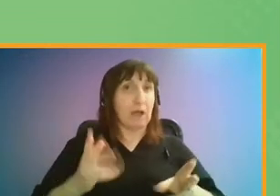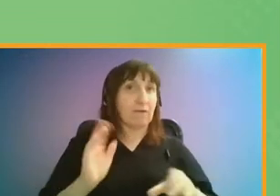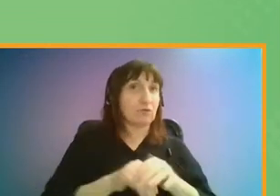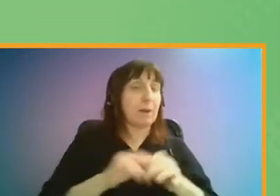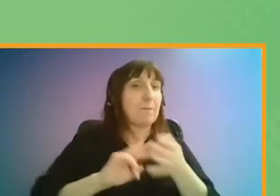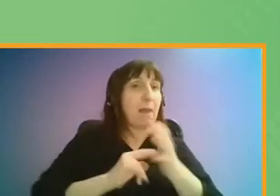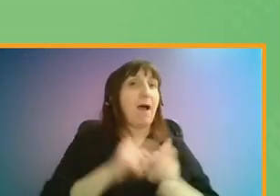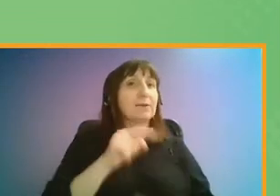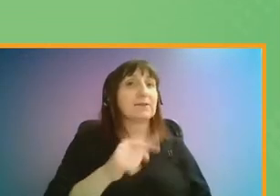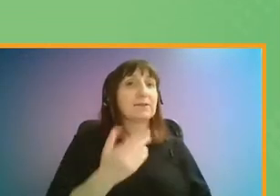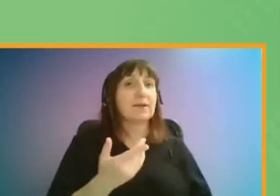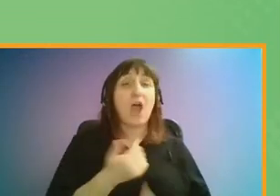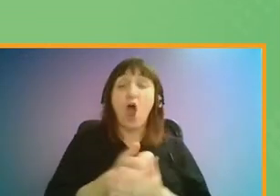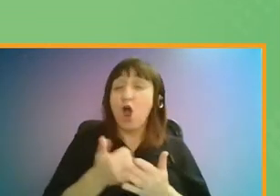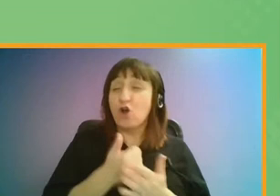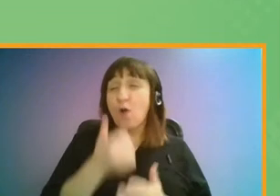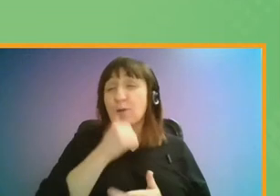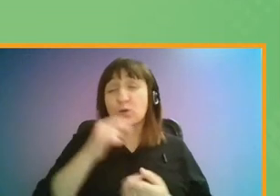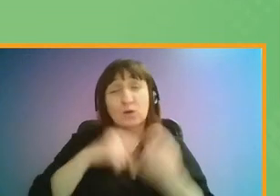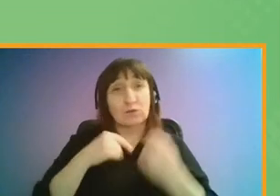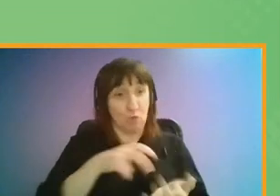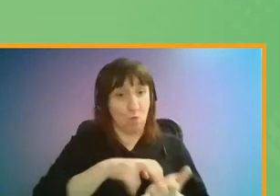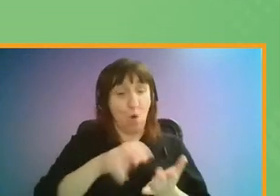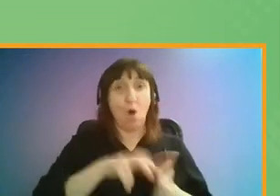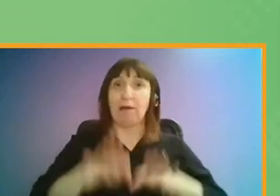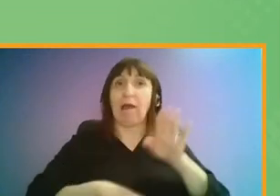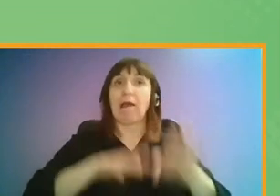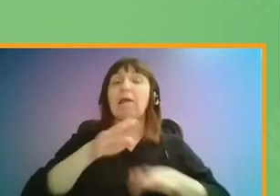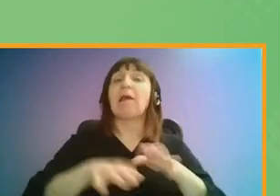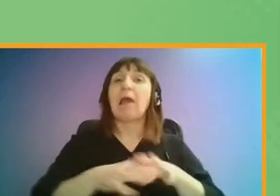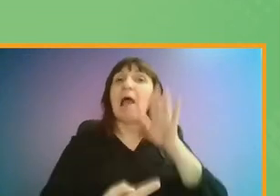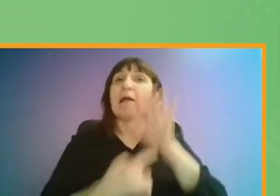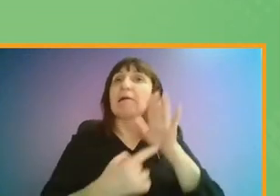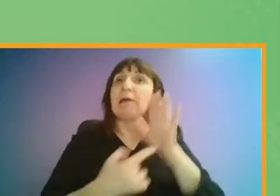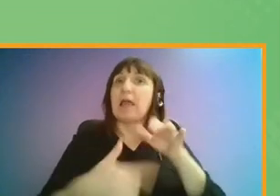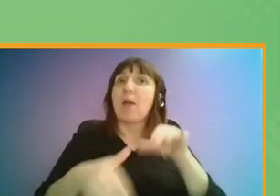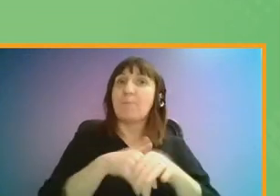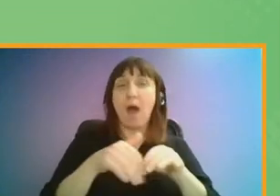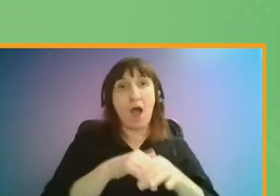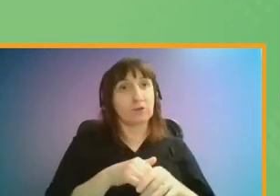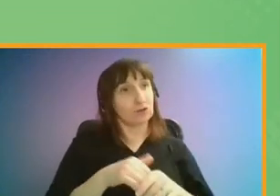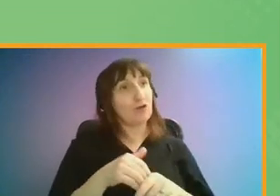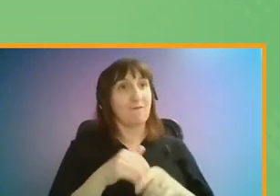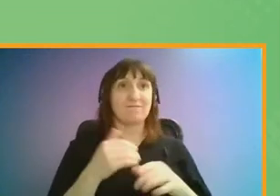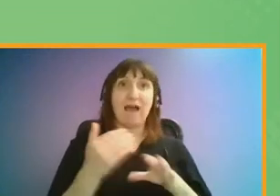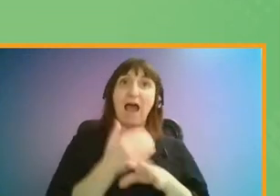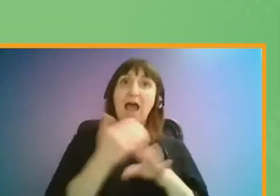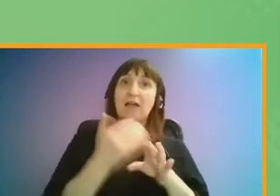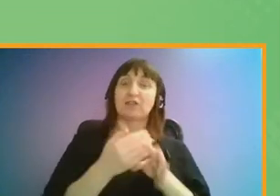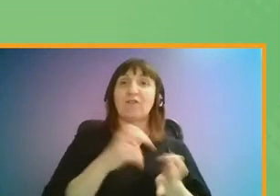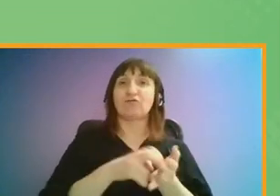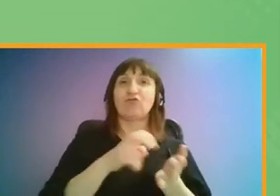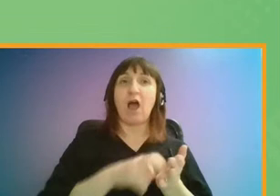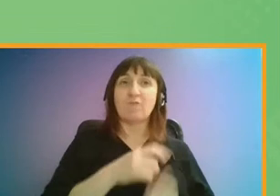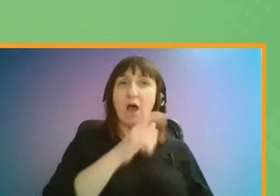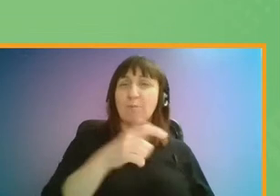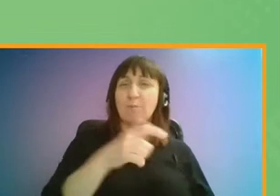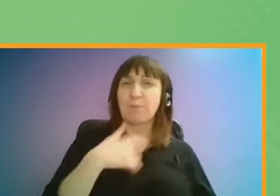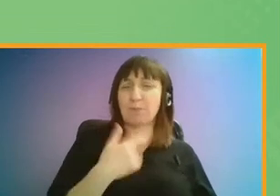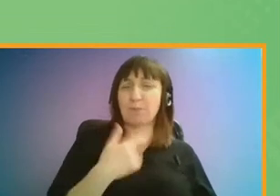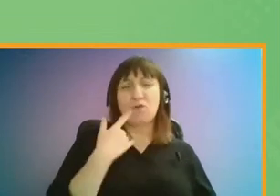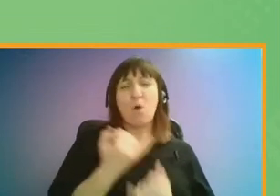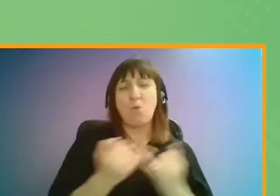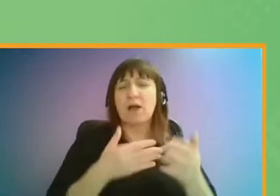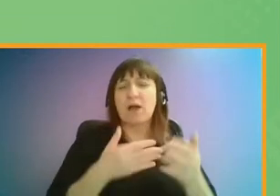The most common mode of transport used in London is walking, and it is a key part of the active travel agenda. Yet pedestrians often face the worst